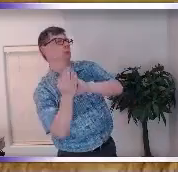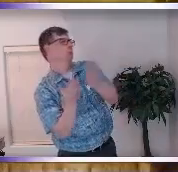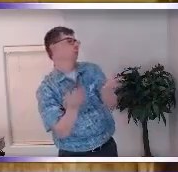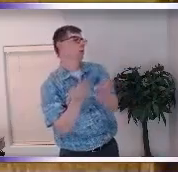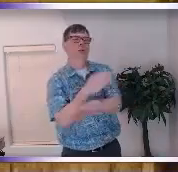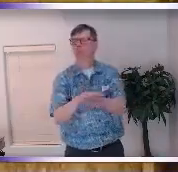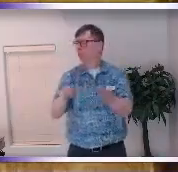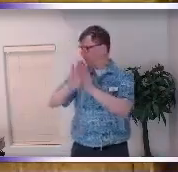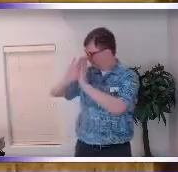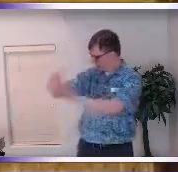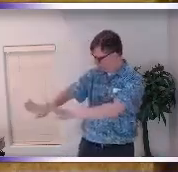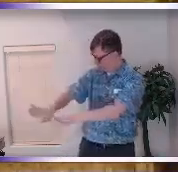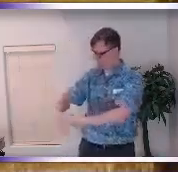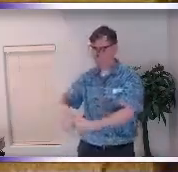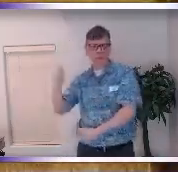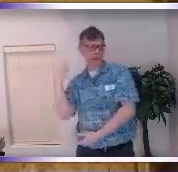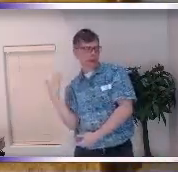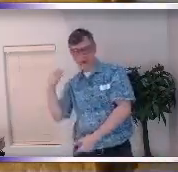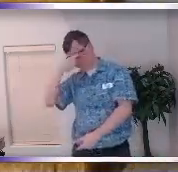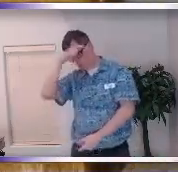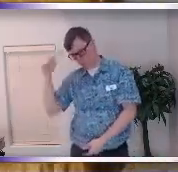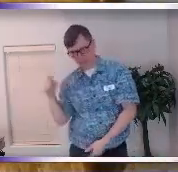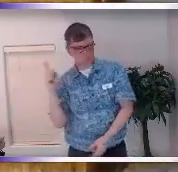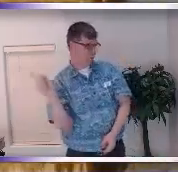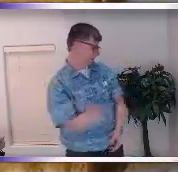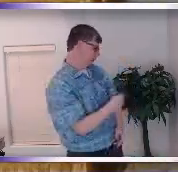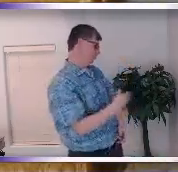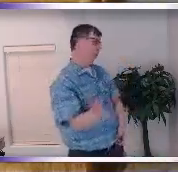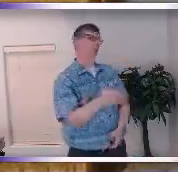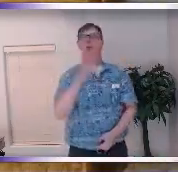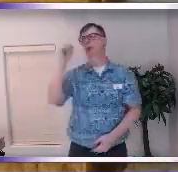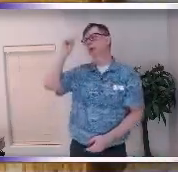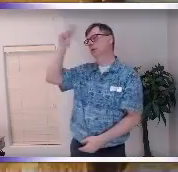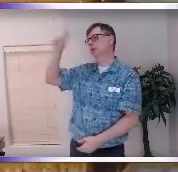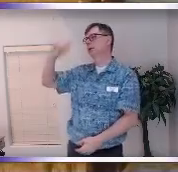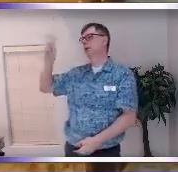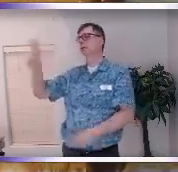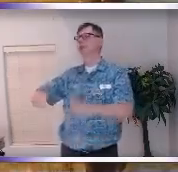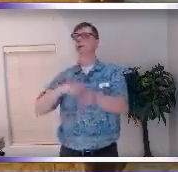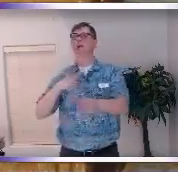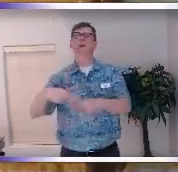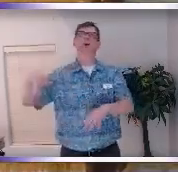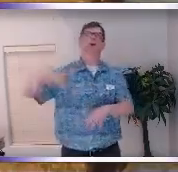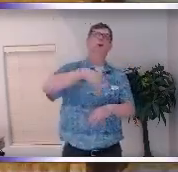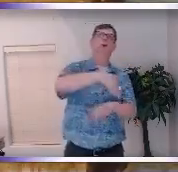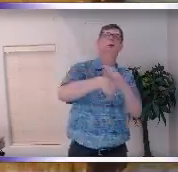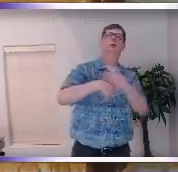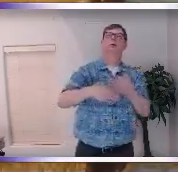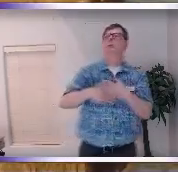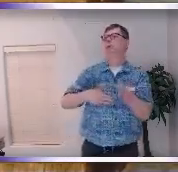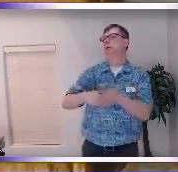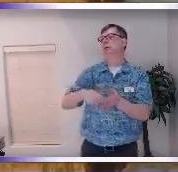them behind or forget them we want to understand that there are other people who will walk through this door that are